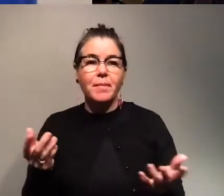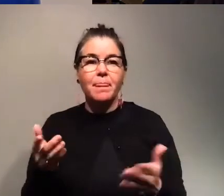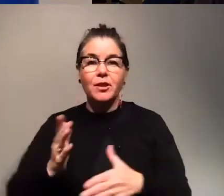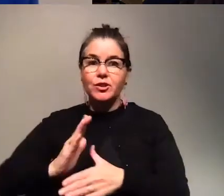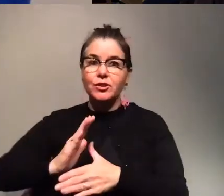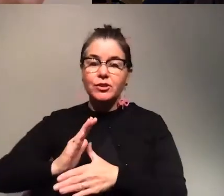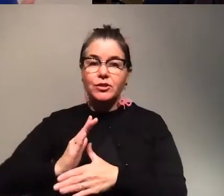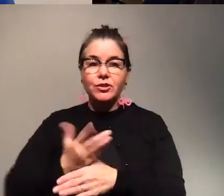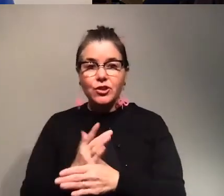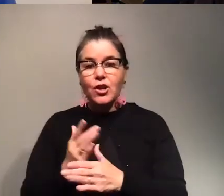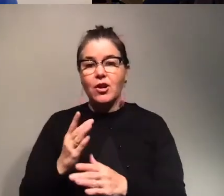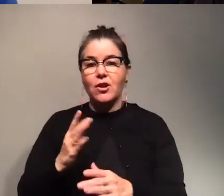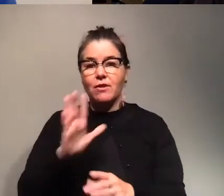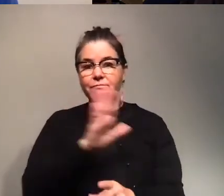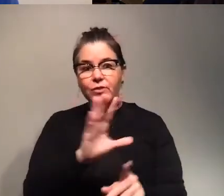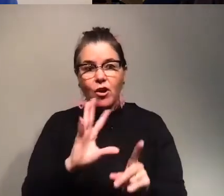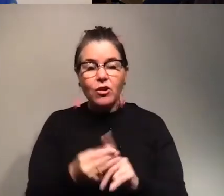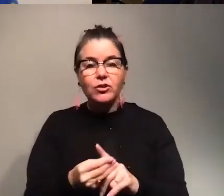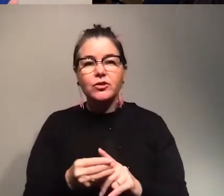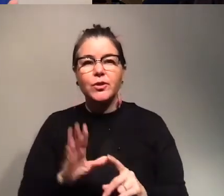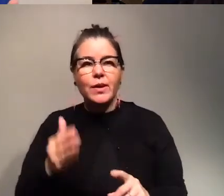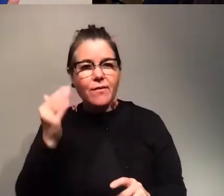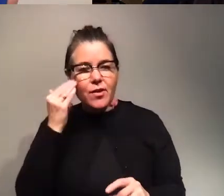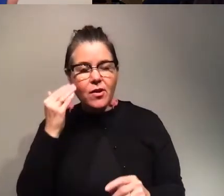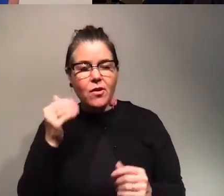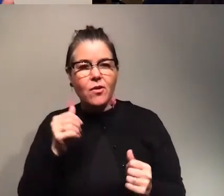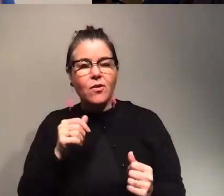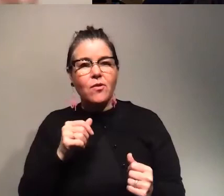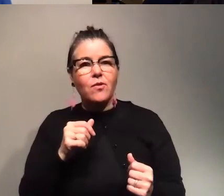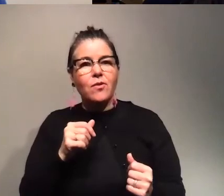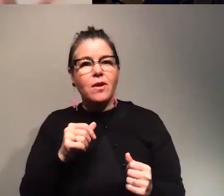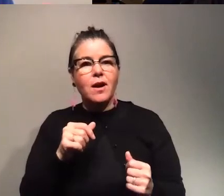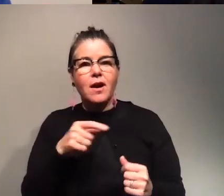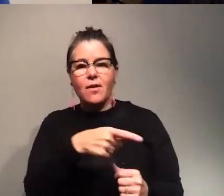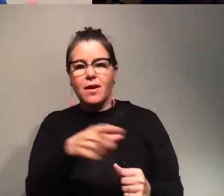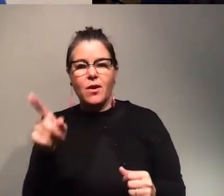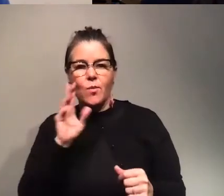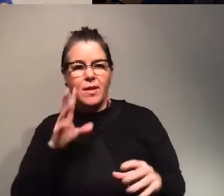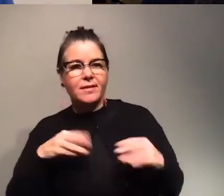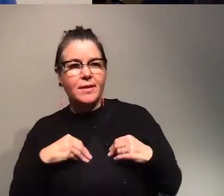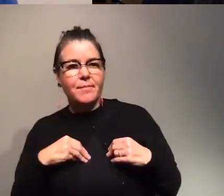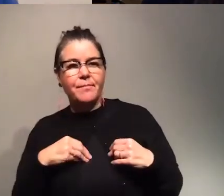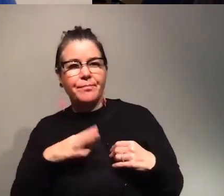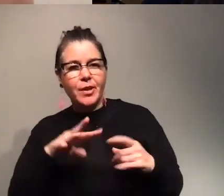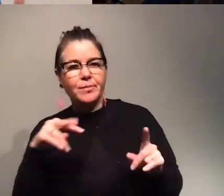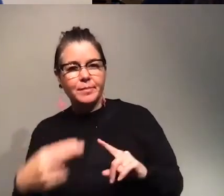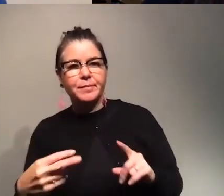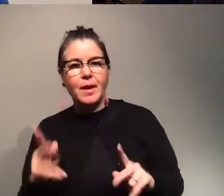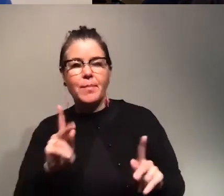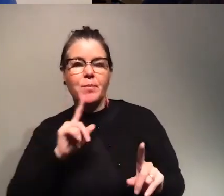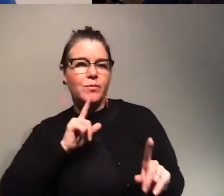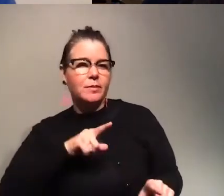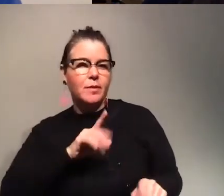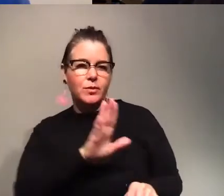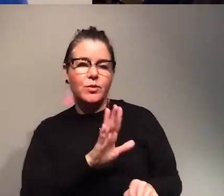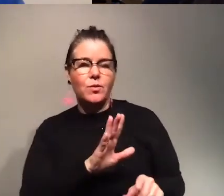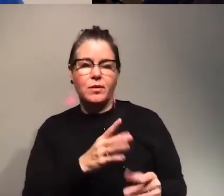your culture because you never know how it's going to be taken like what you never know how people is going to react to that